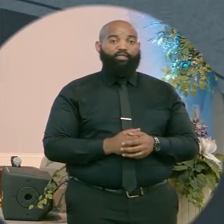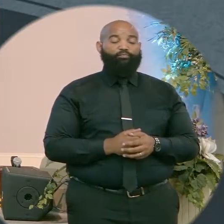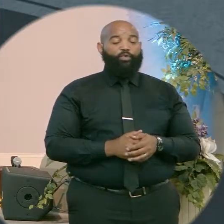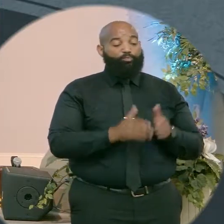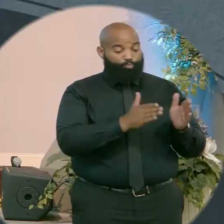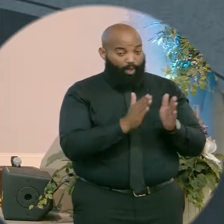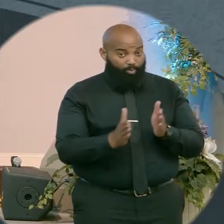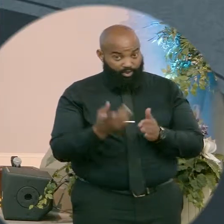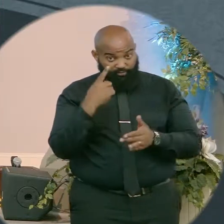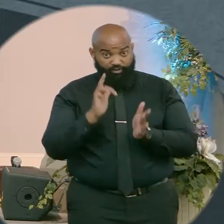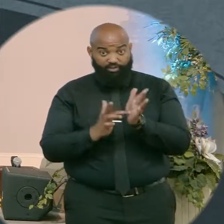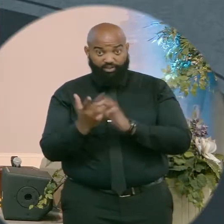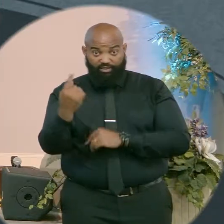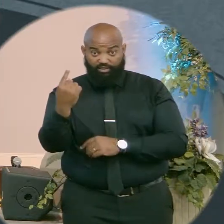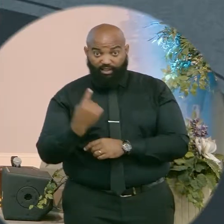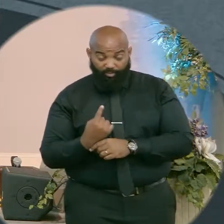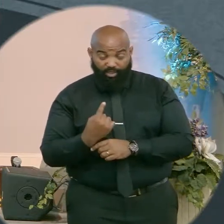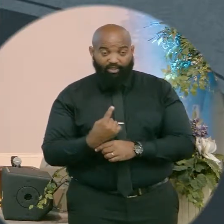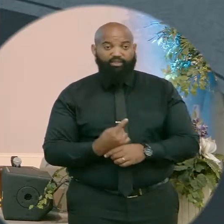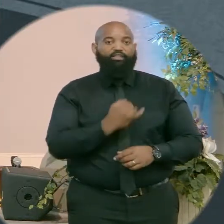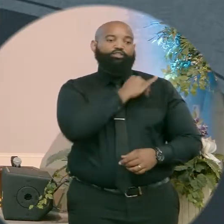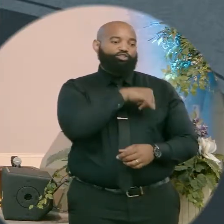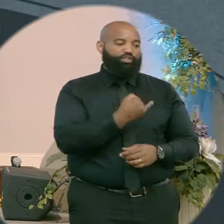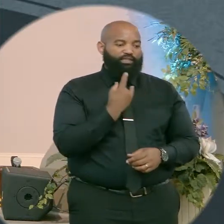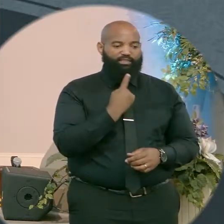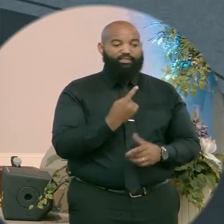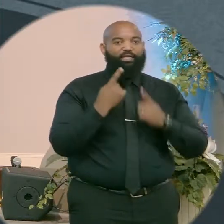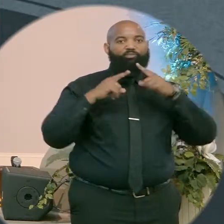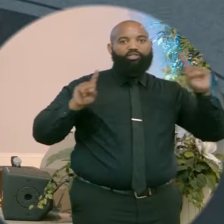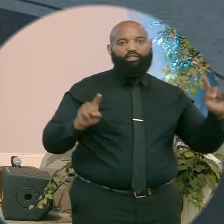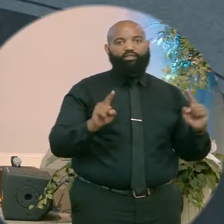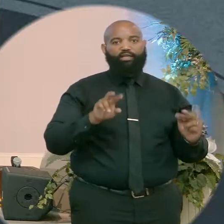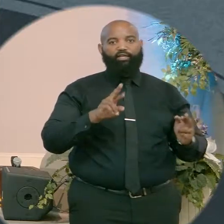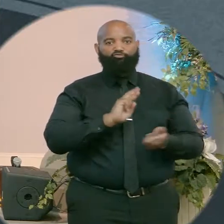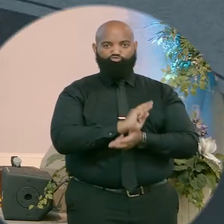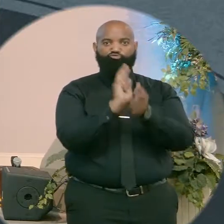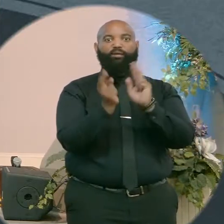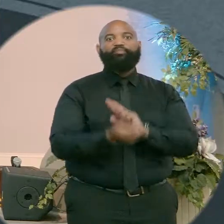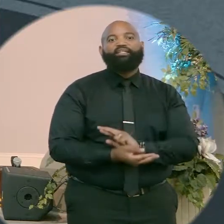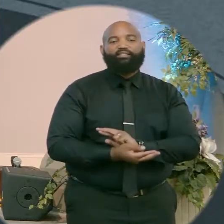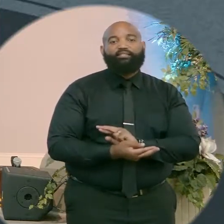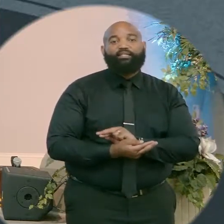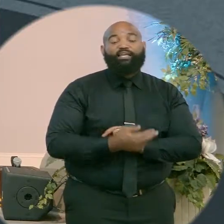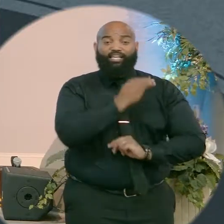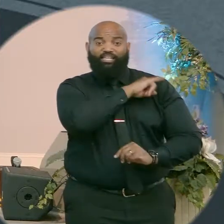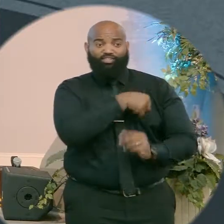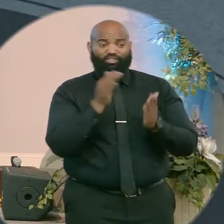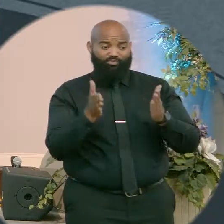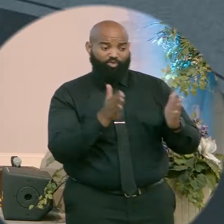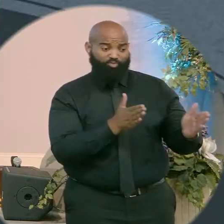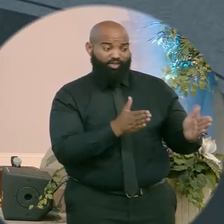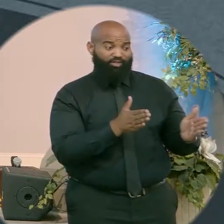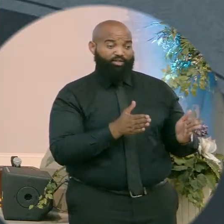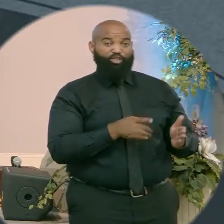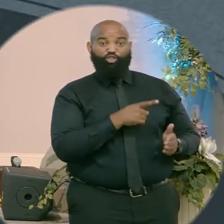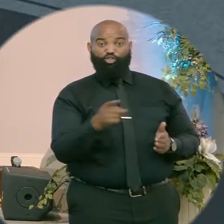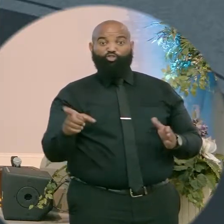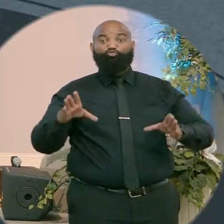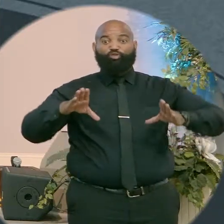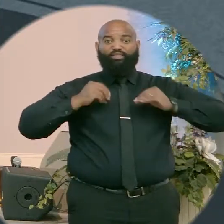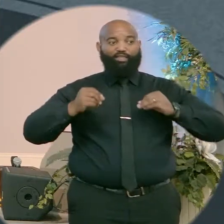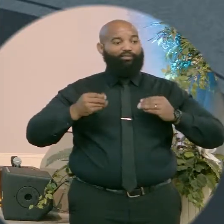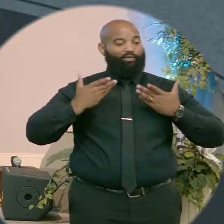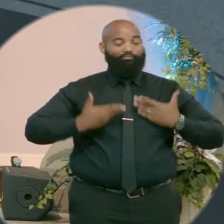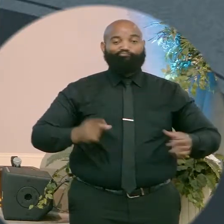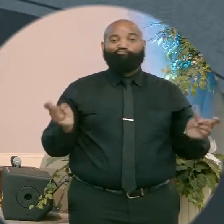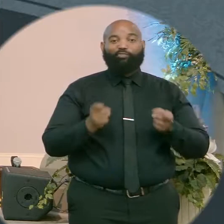was the declaration of repentance. John is preparing the way for people to receive the message that you are a sinner, the